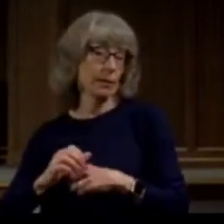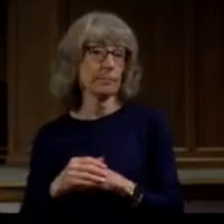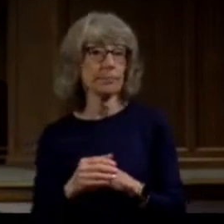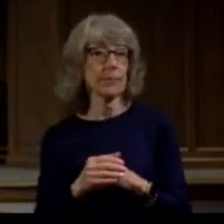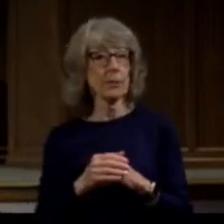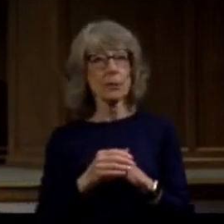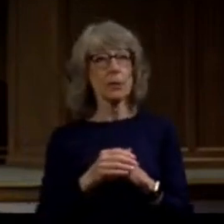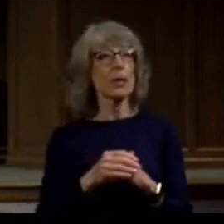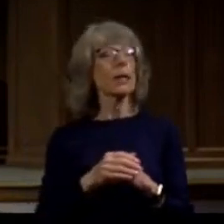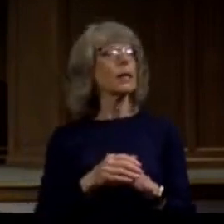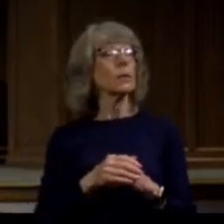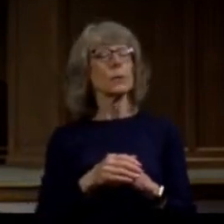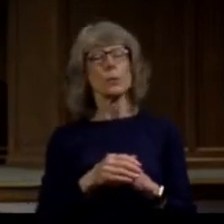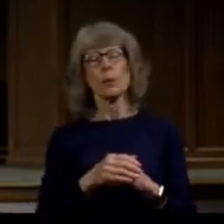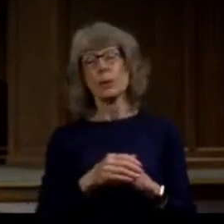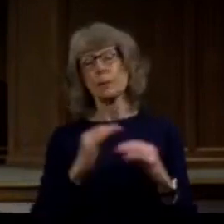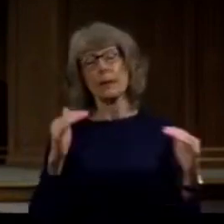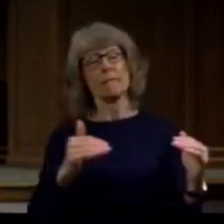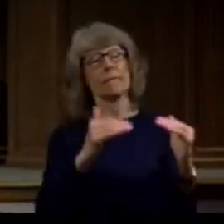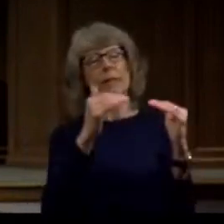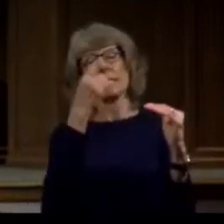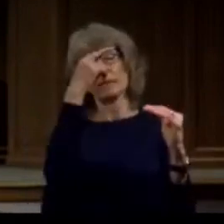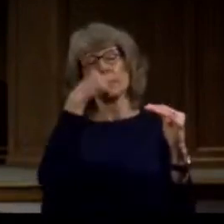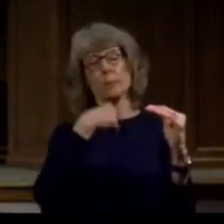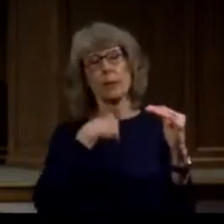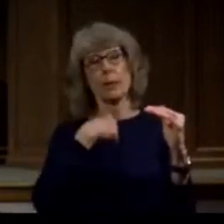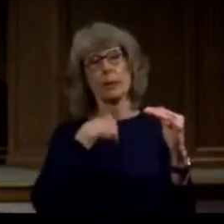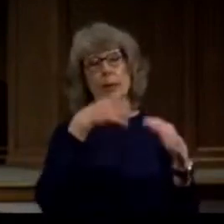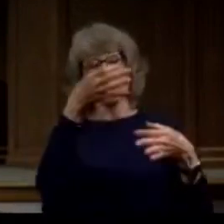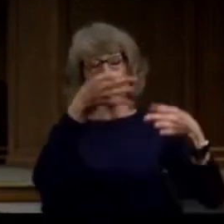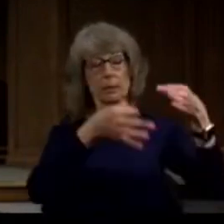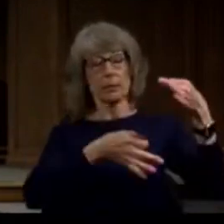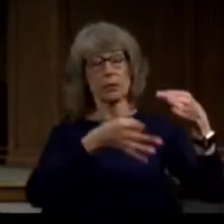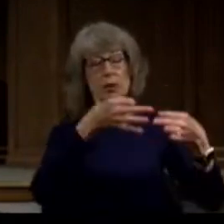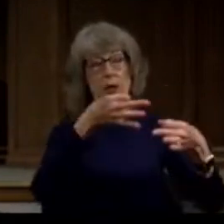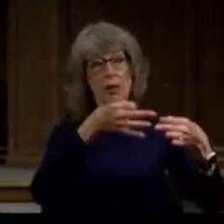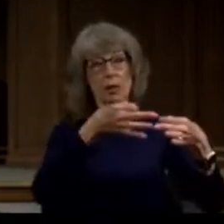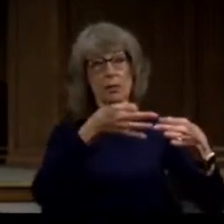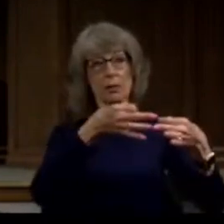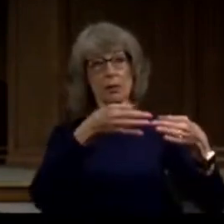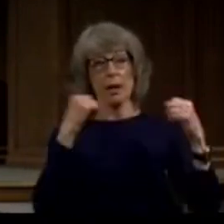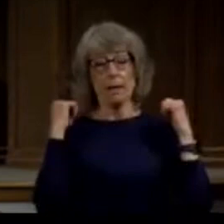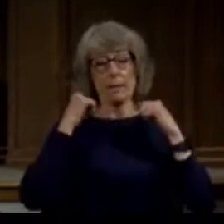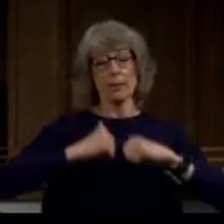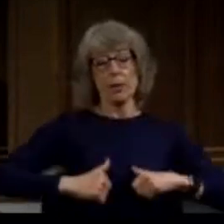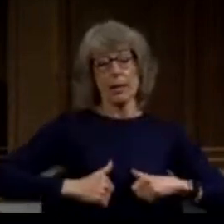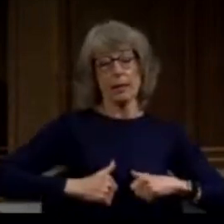jacket quality based upon a counterfeit North face jacket